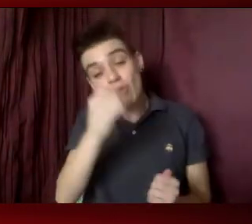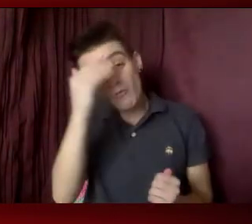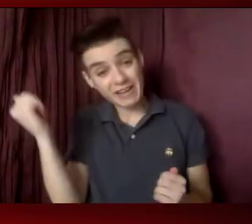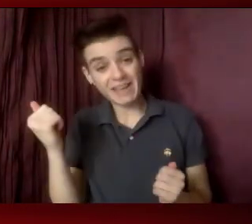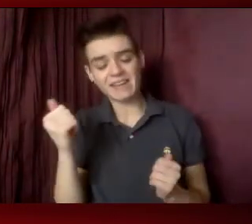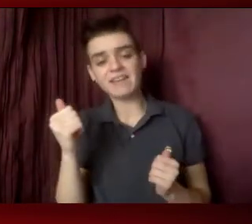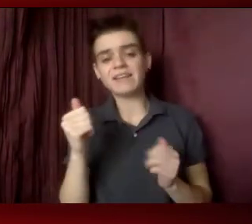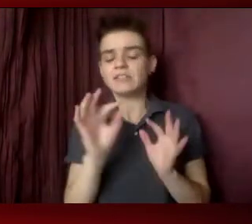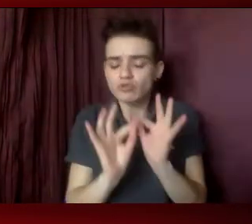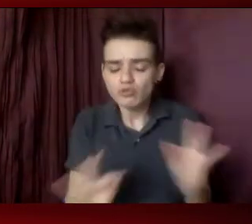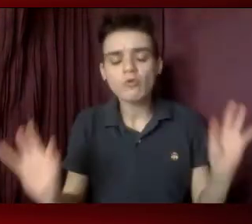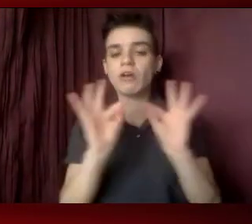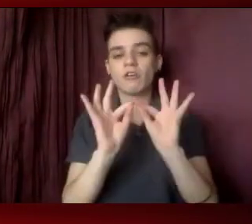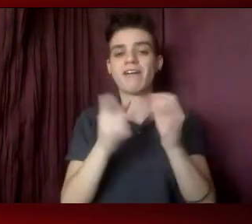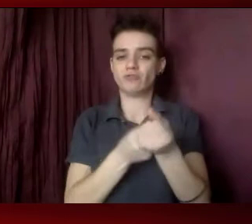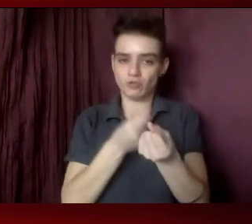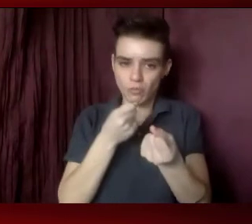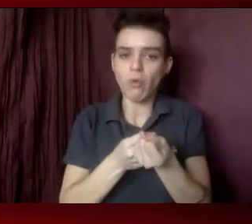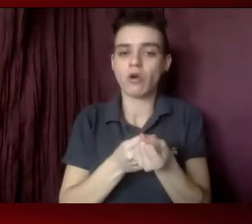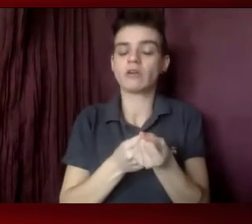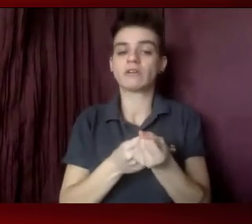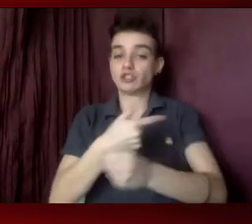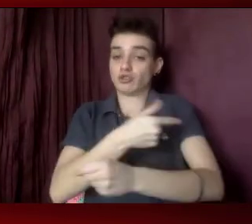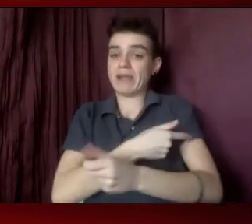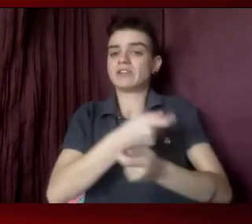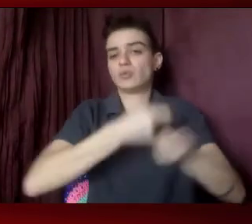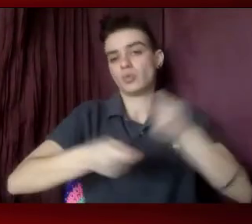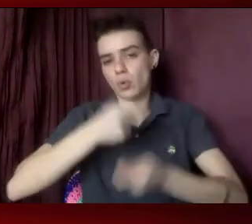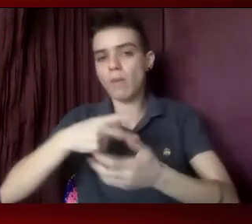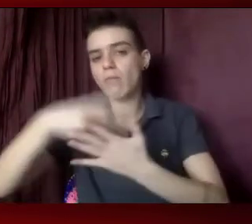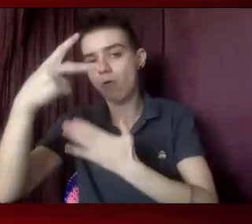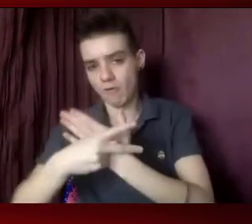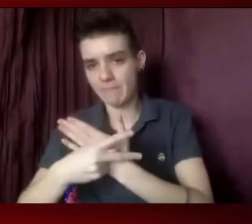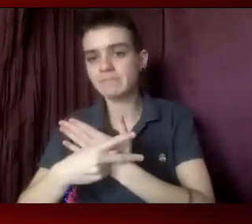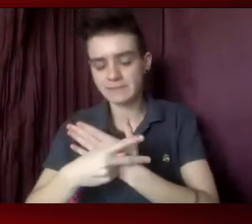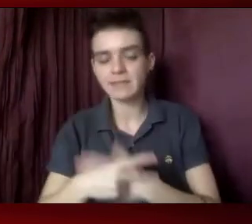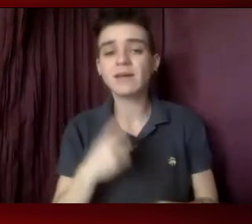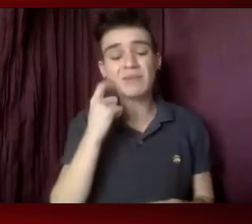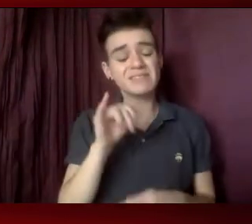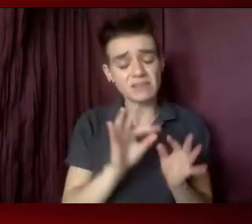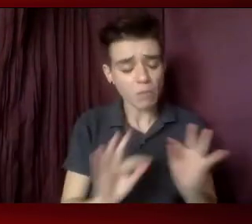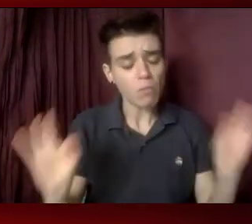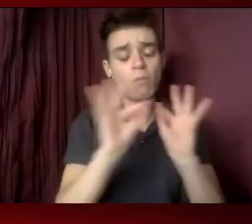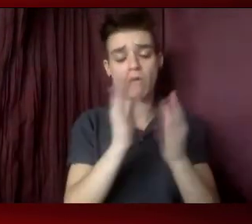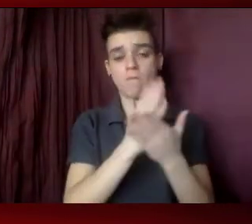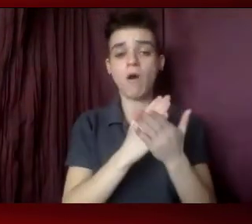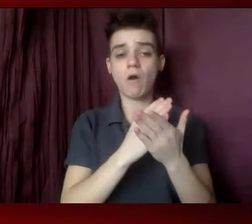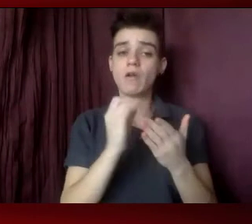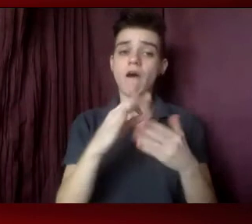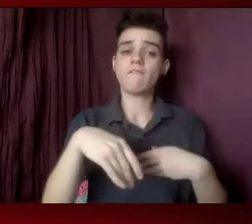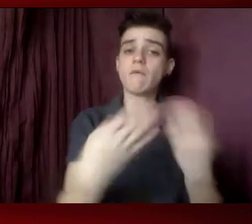to support comprehensive syringe service programs since they are such an important piece of not only delivering sterile